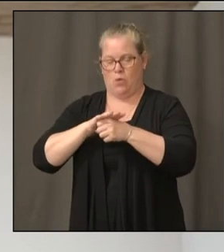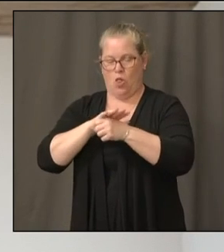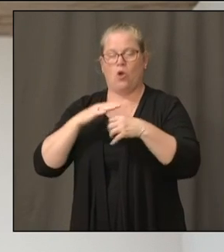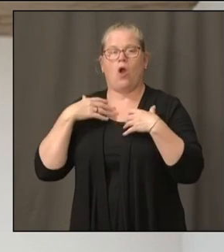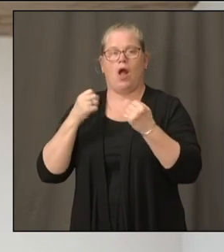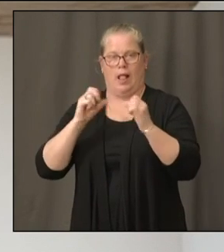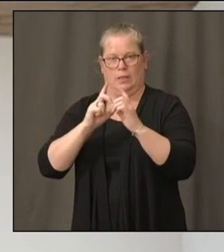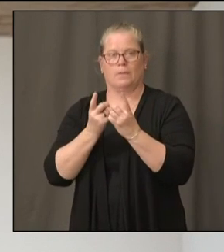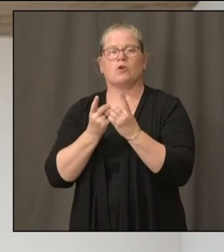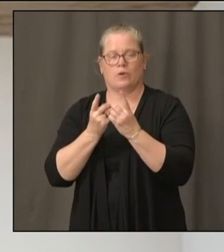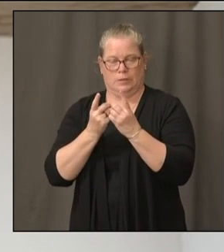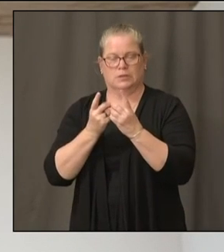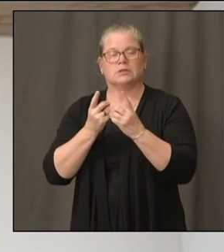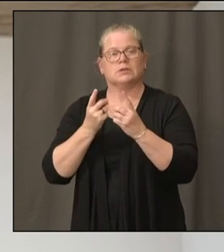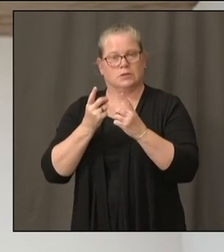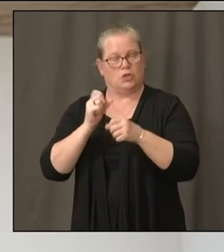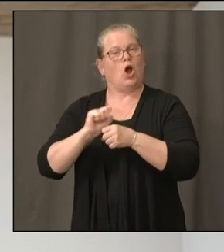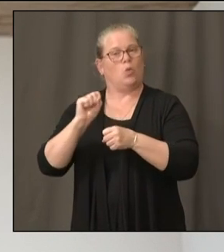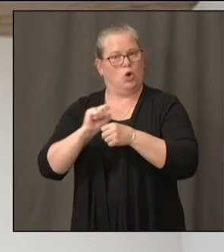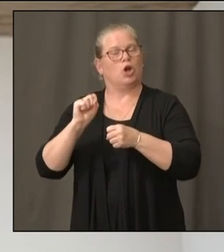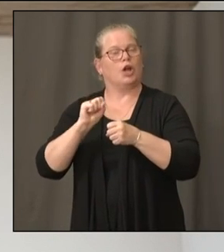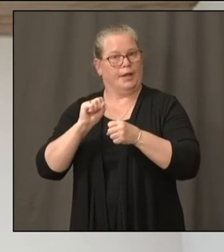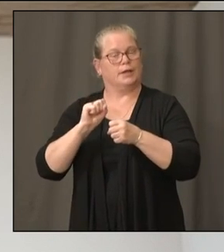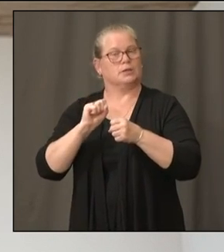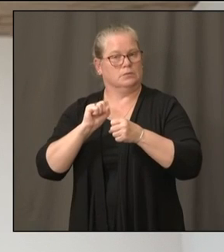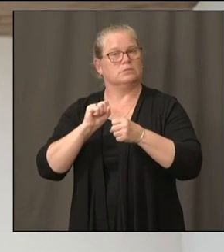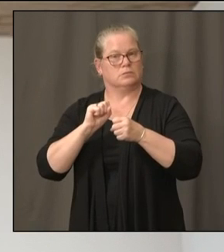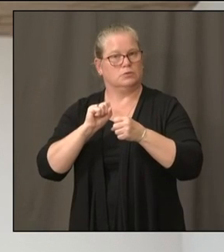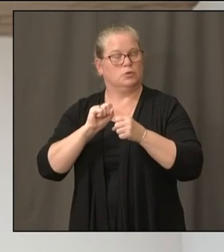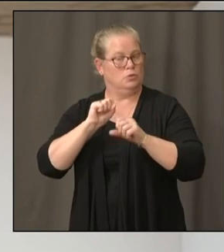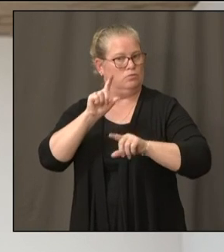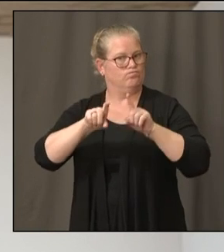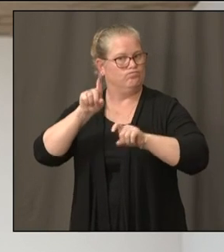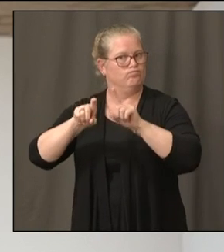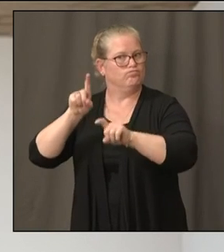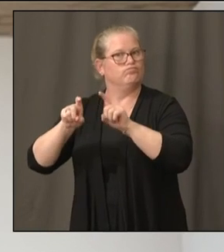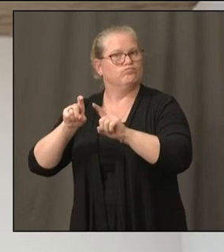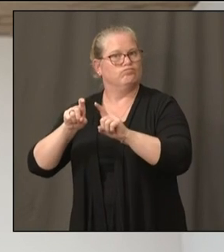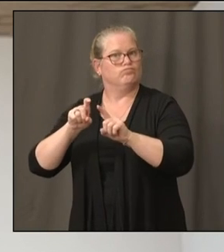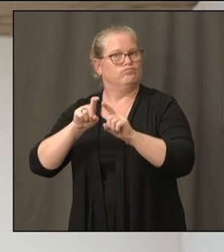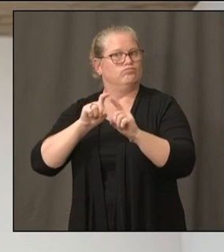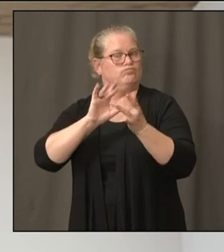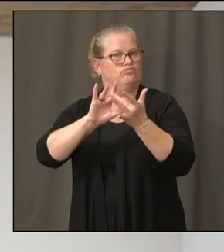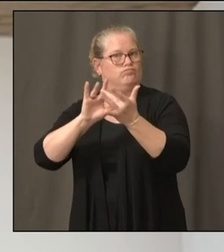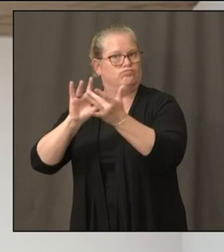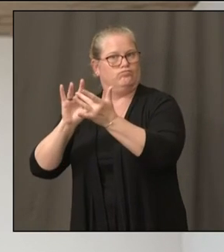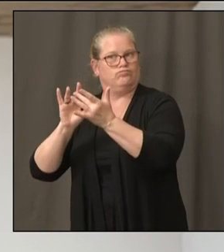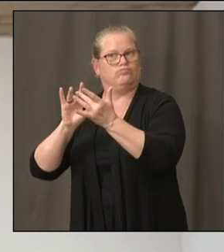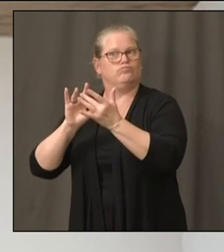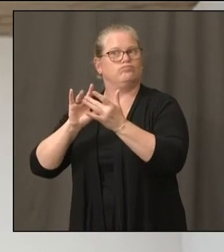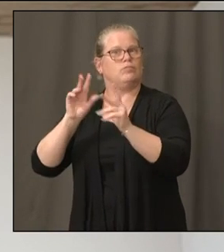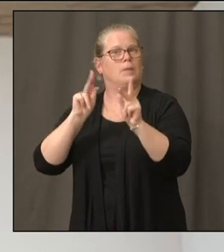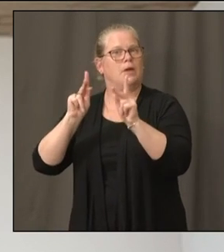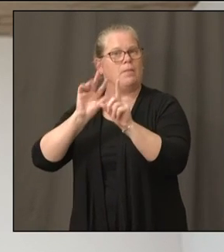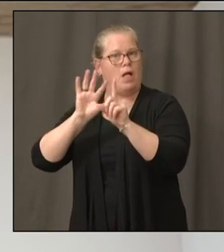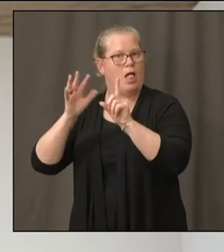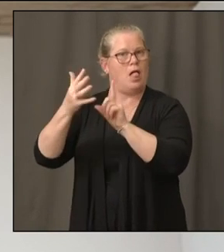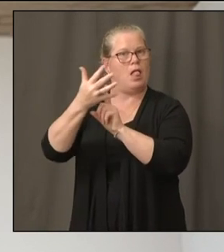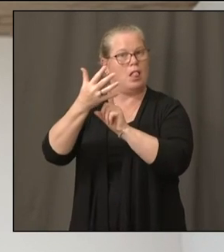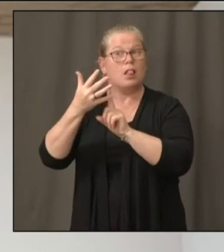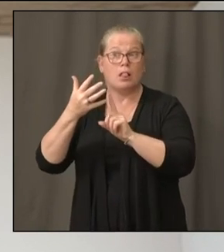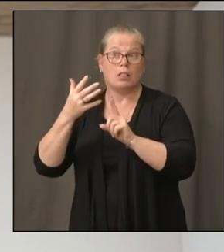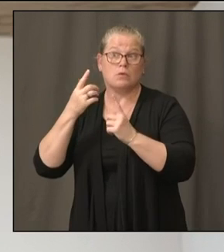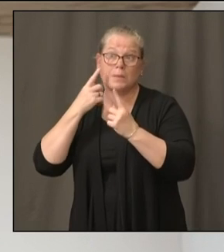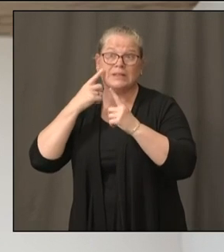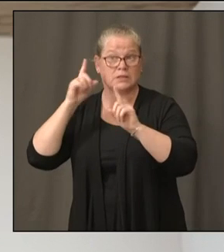identify contacts in every few cases. And we're being quite successful in taking most of